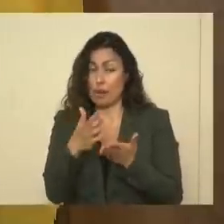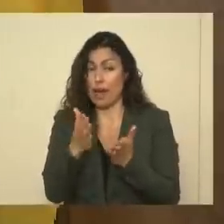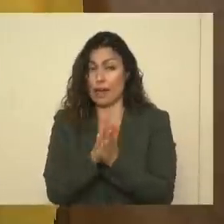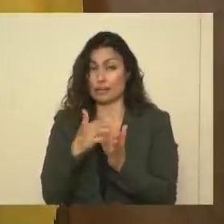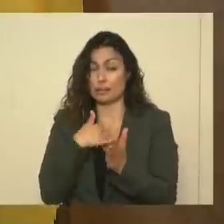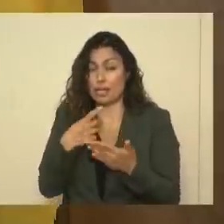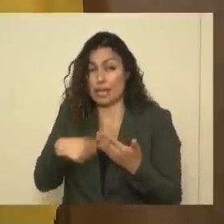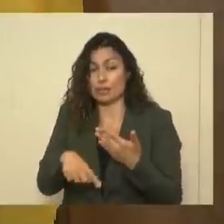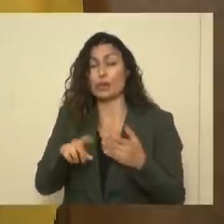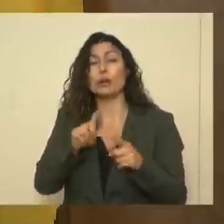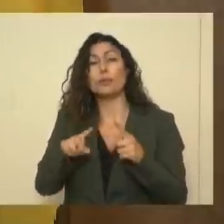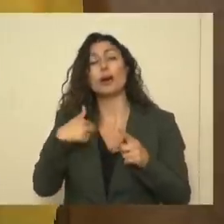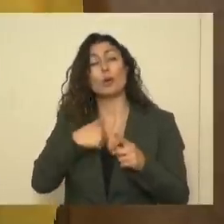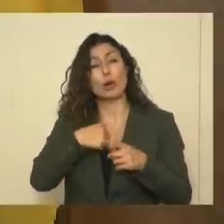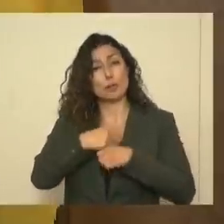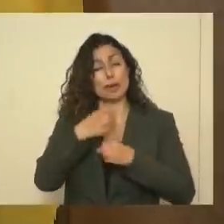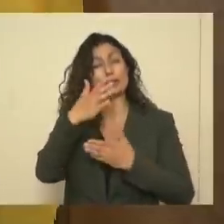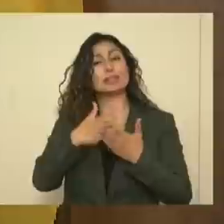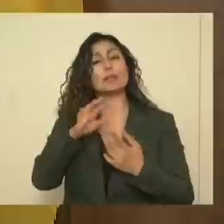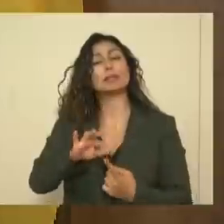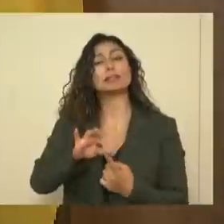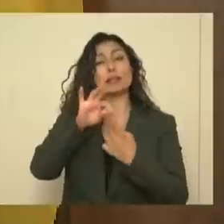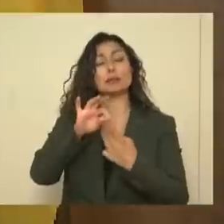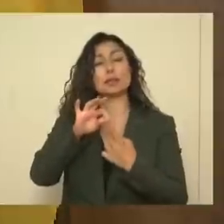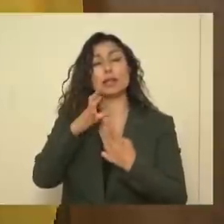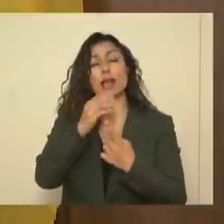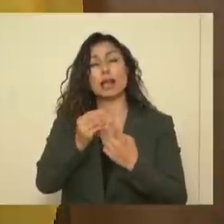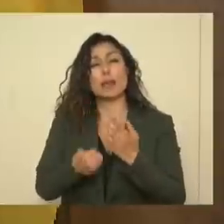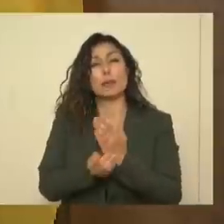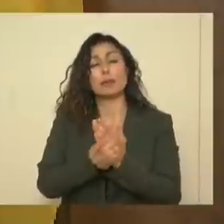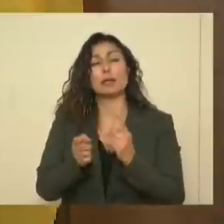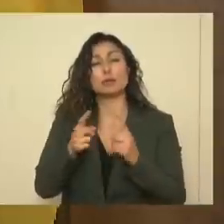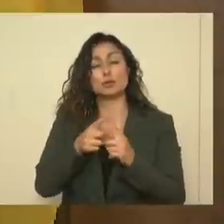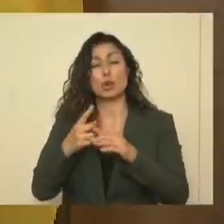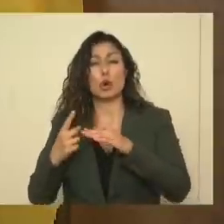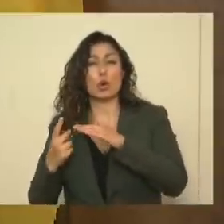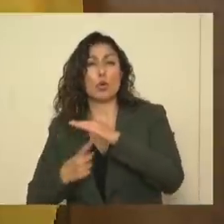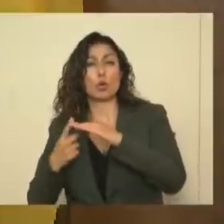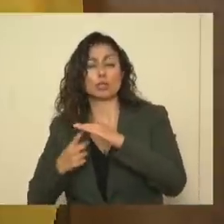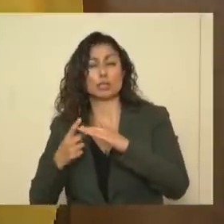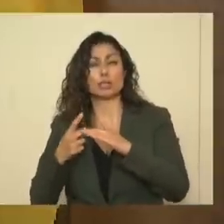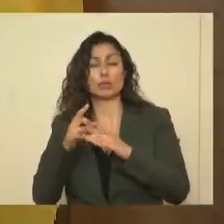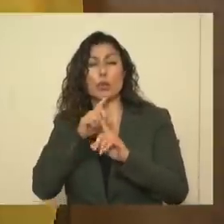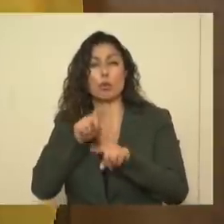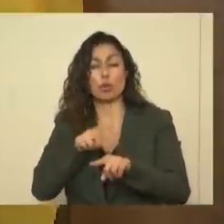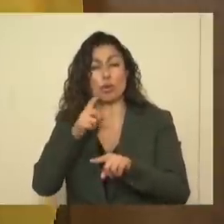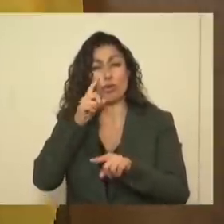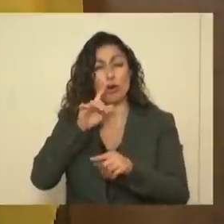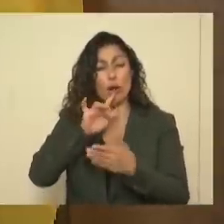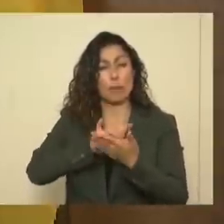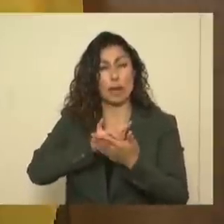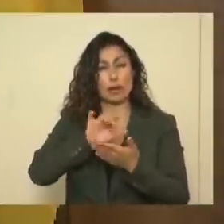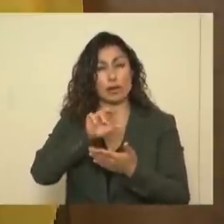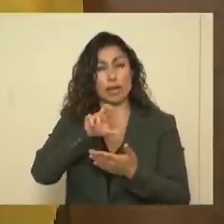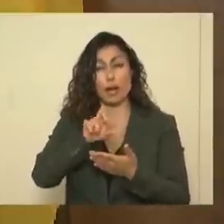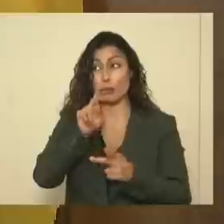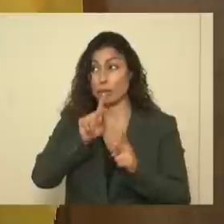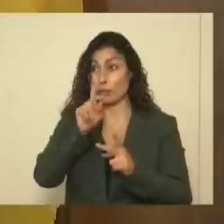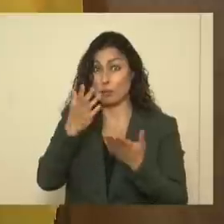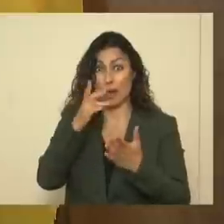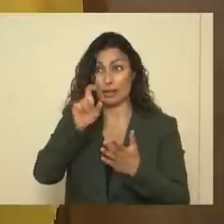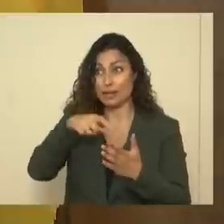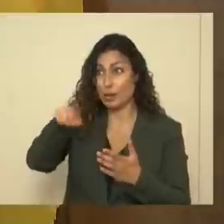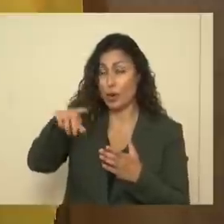next week, but we've made some exceptions and amendments to the quarantine order for medical care that folks need out of state and